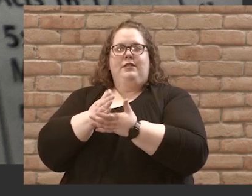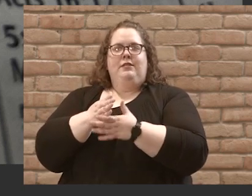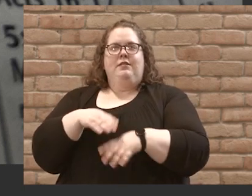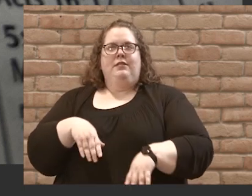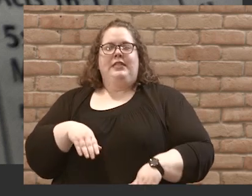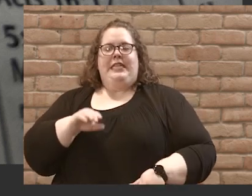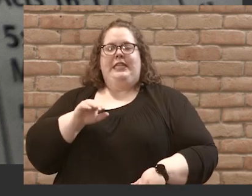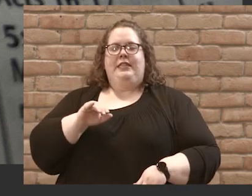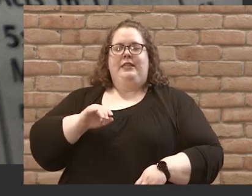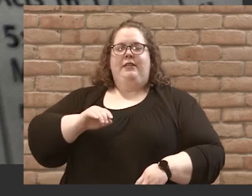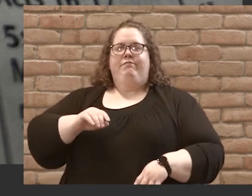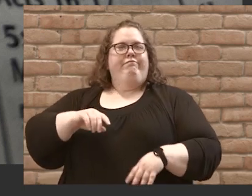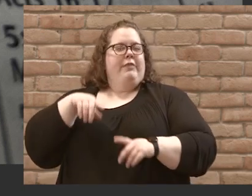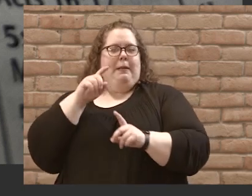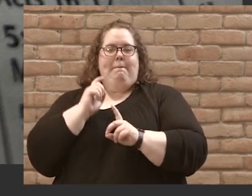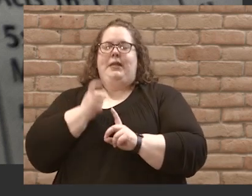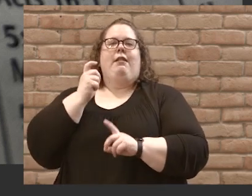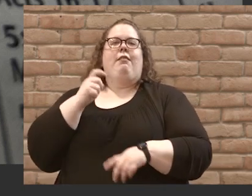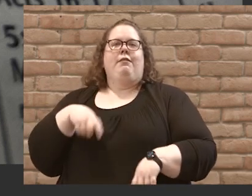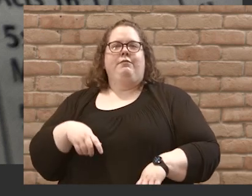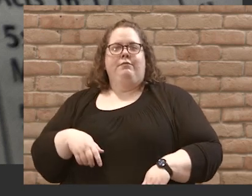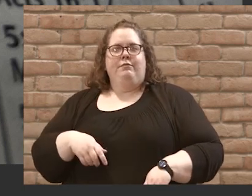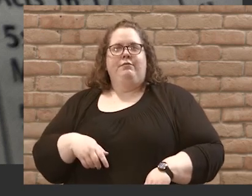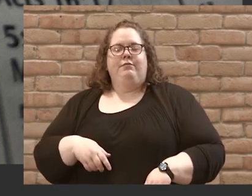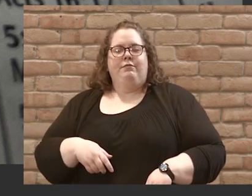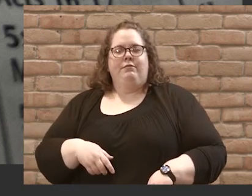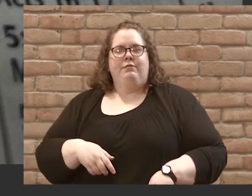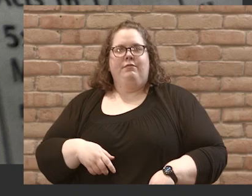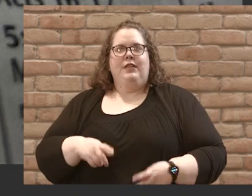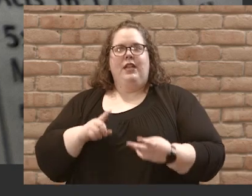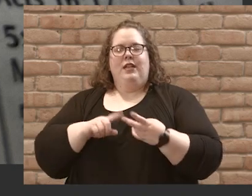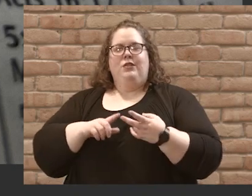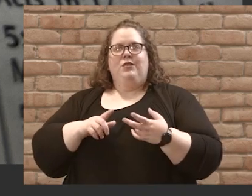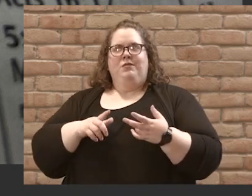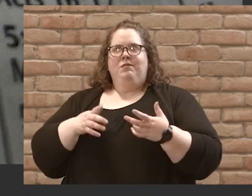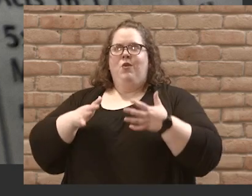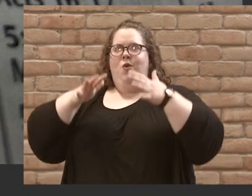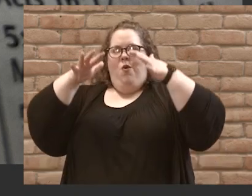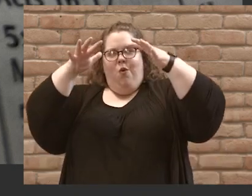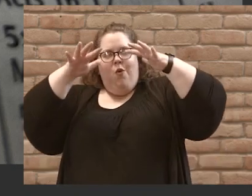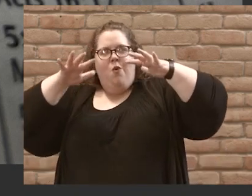immediately, immediately the wind stopped, and there was great calm.